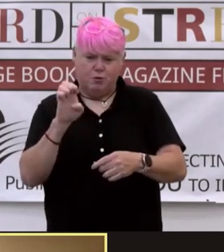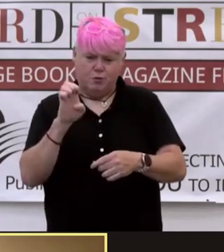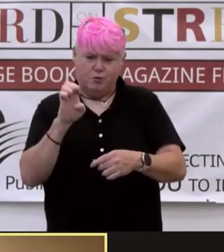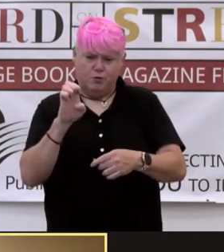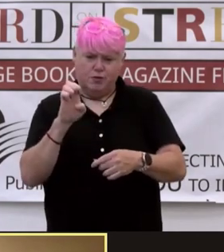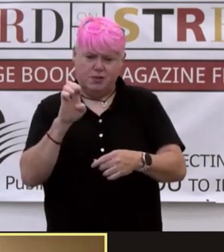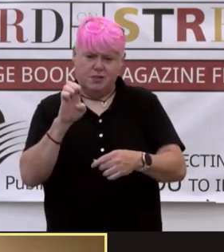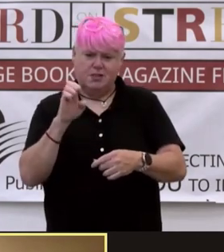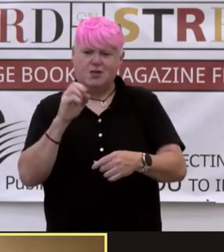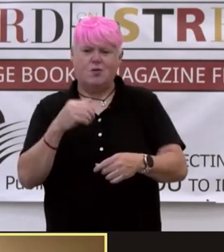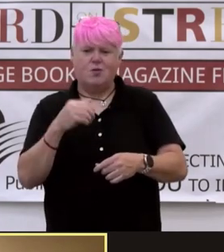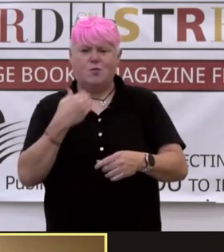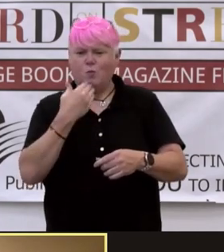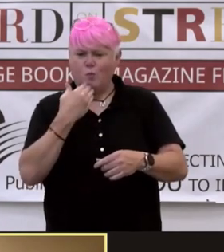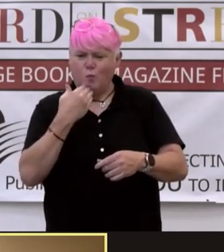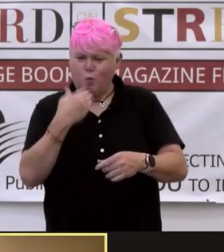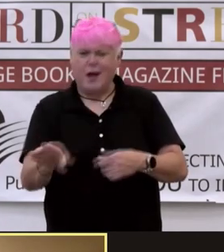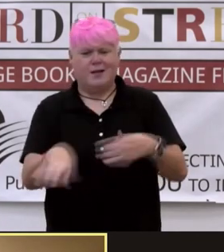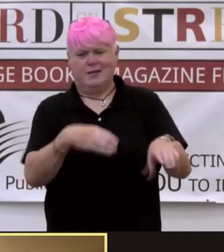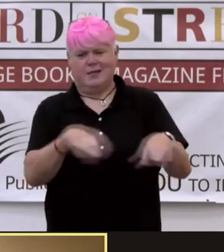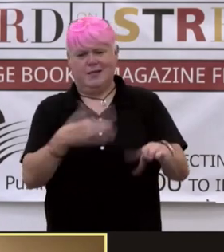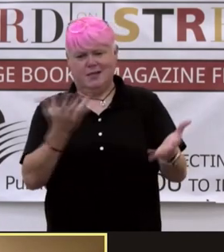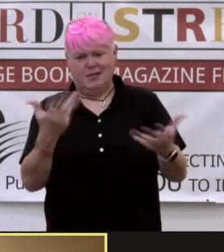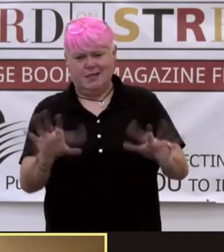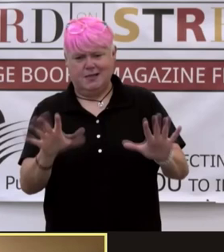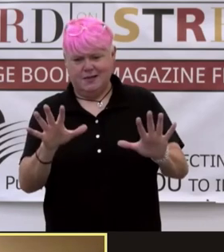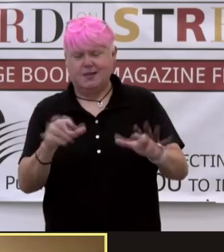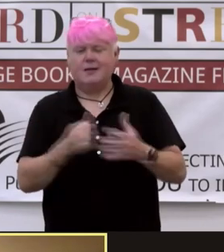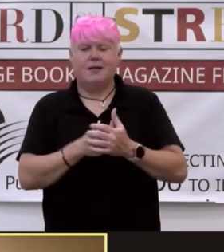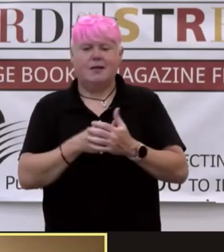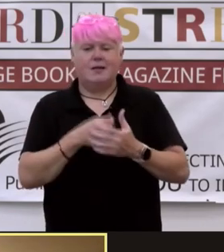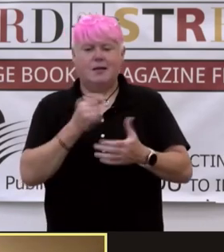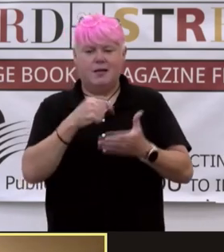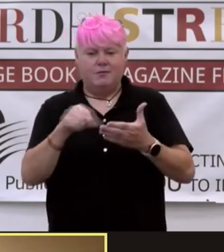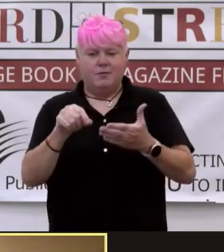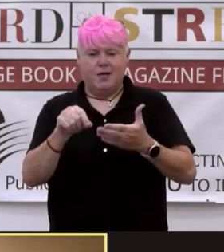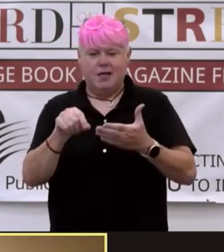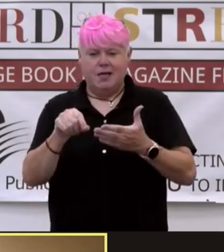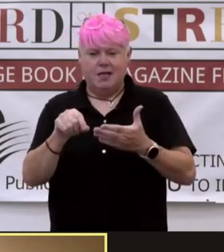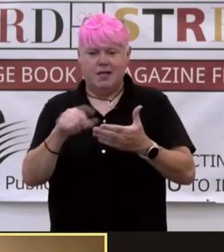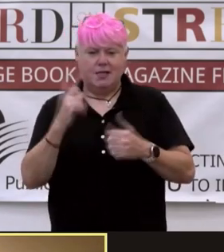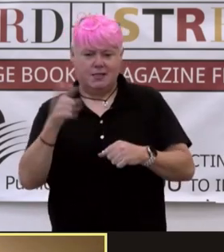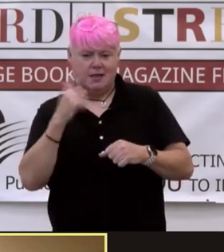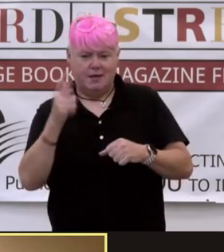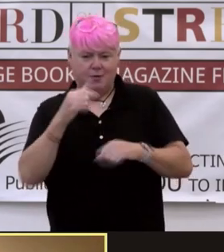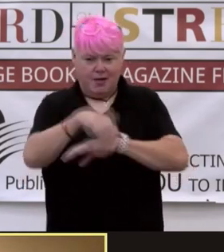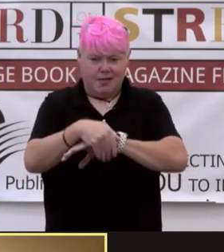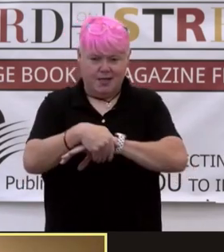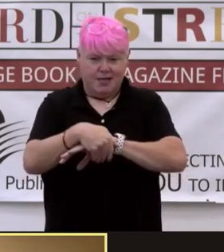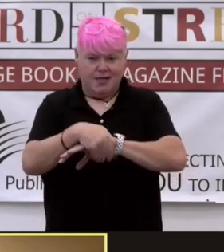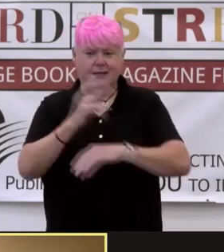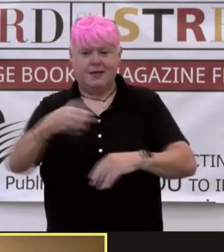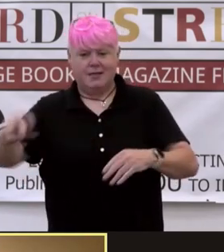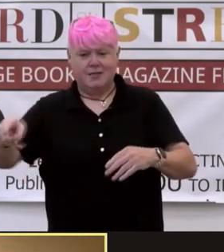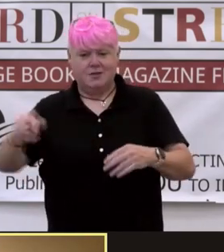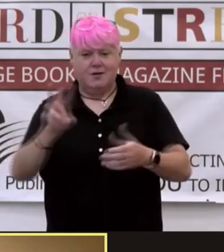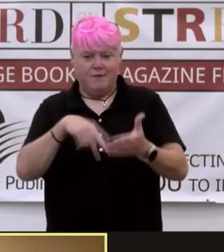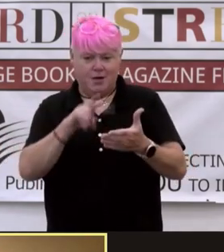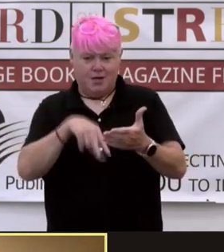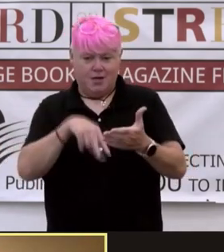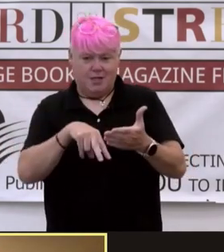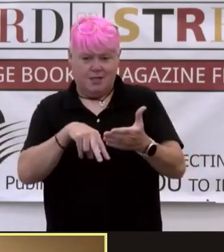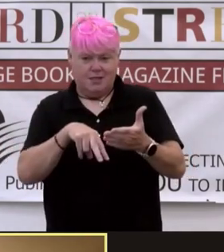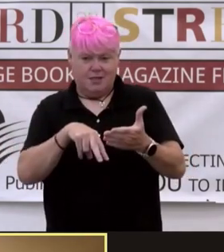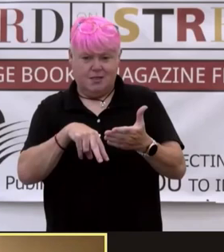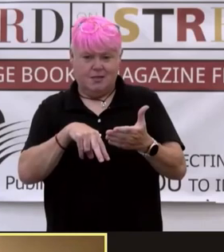well done. So I, I read his library at night and the history of reading, which was amazing. I recommend both